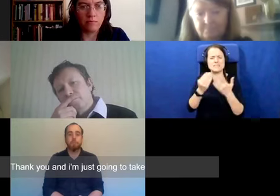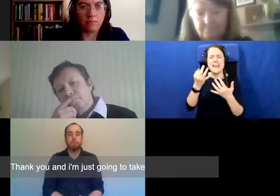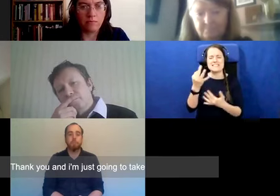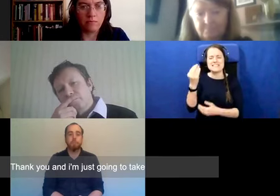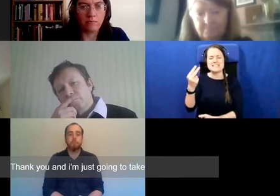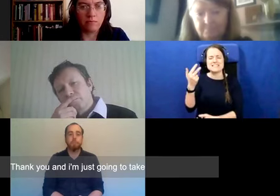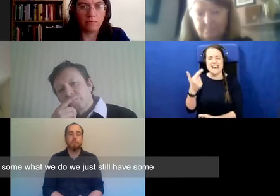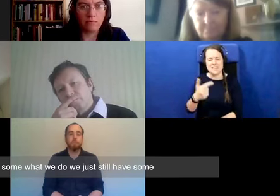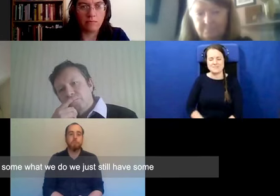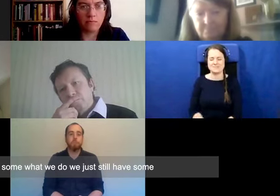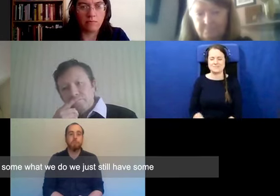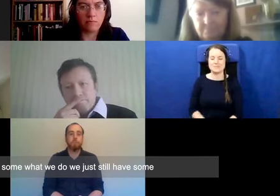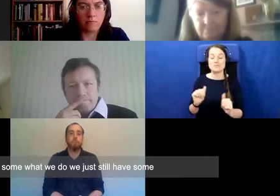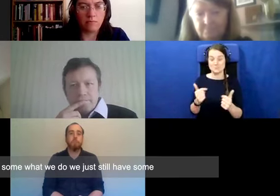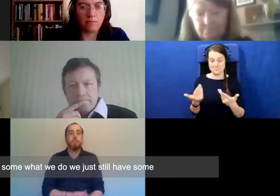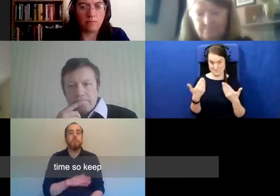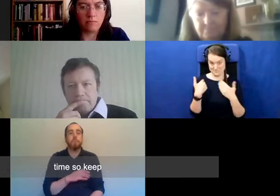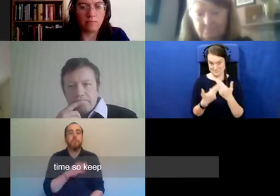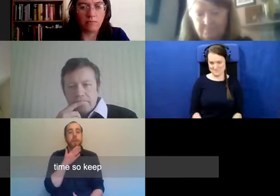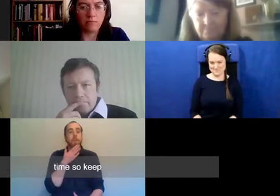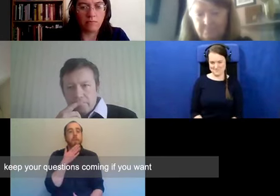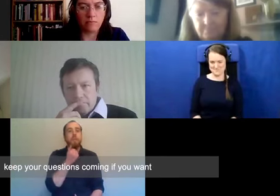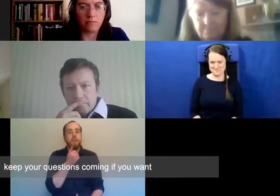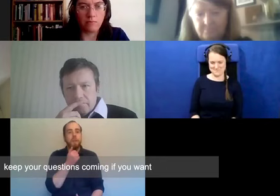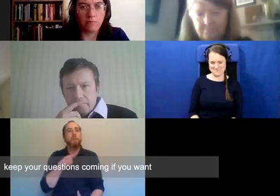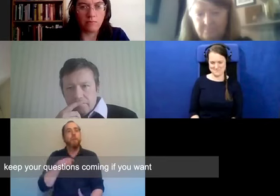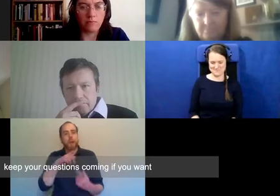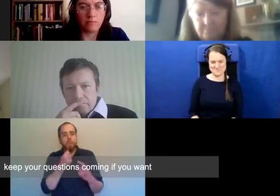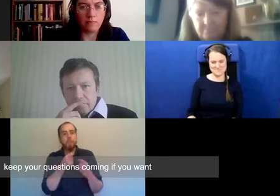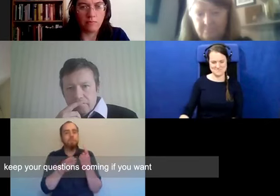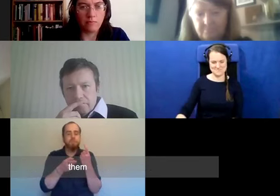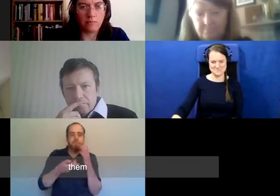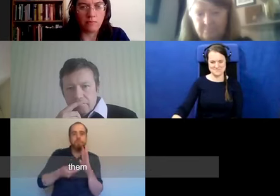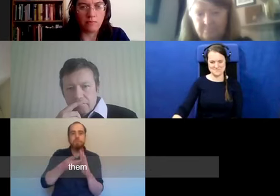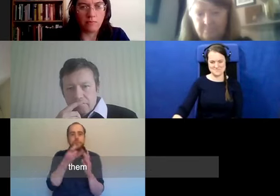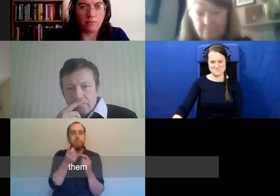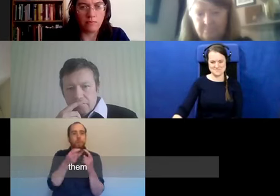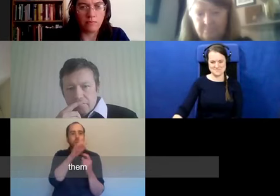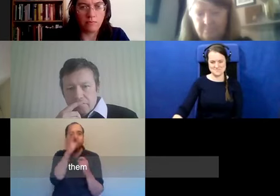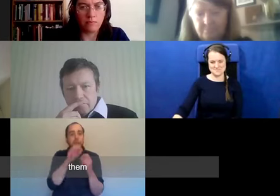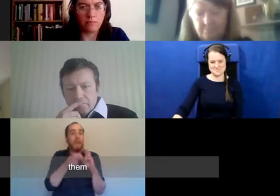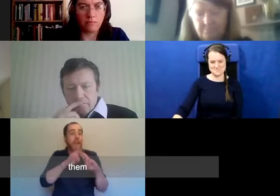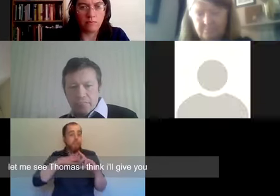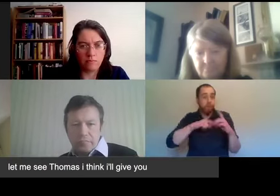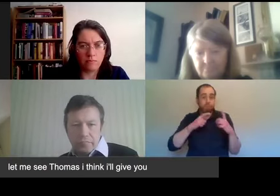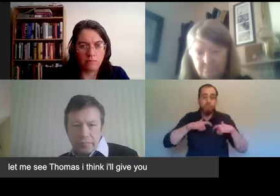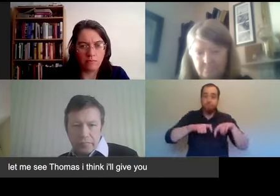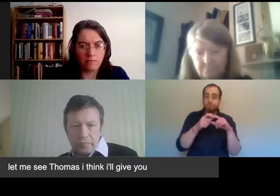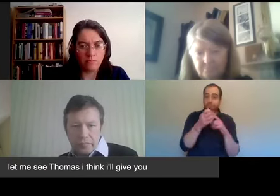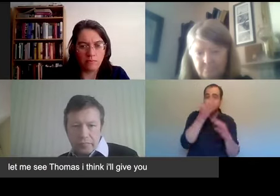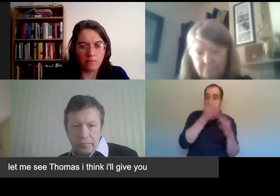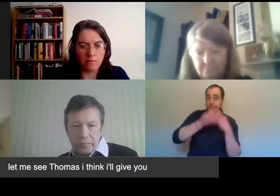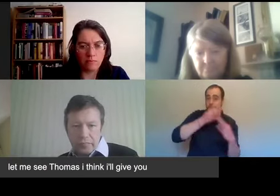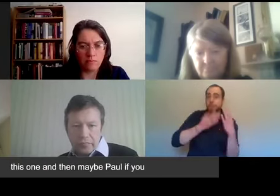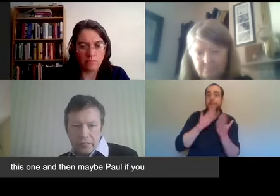Thank you. Um, I'm just going to take some, we do, we do still have some time. So keep, keep your questions coming if you want them. Um, let me